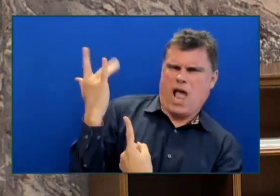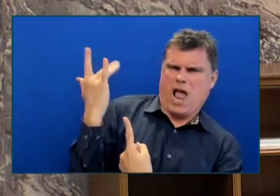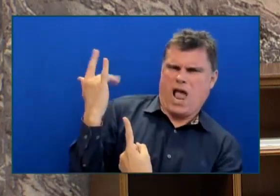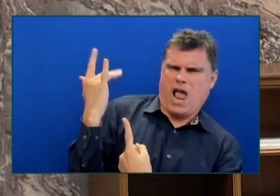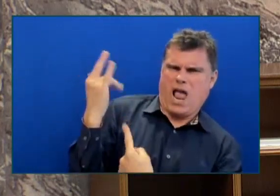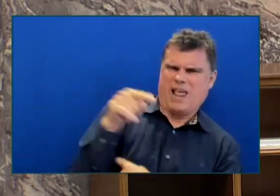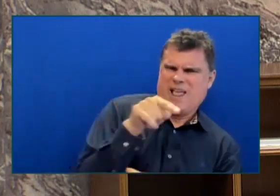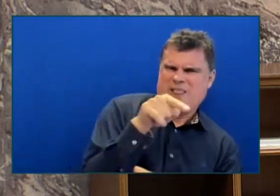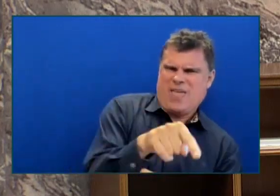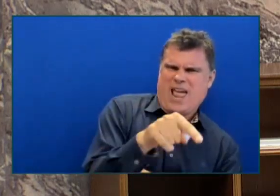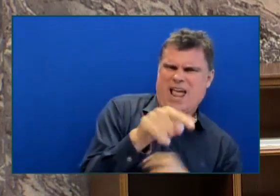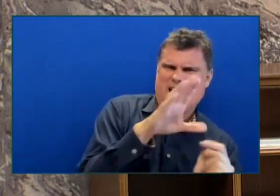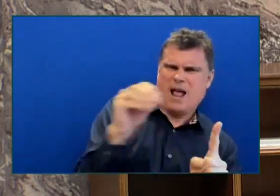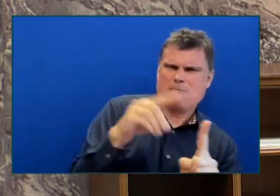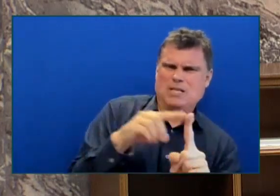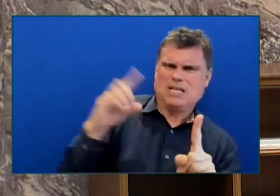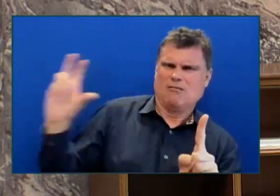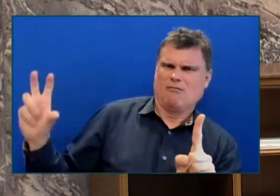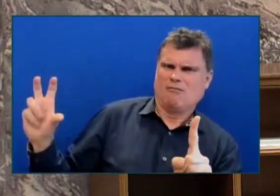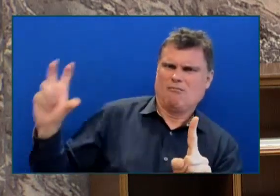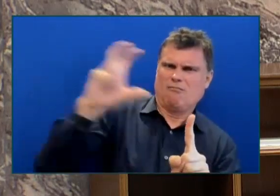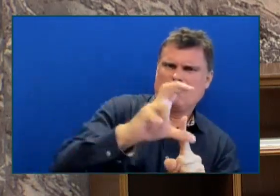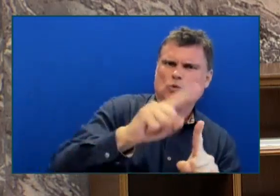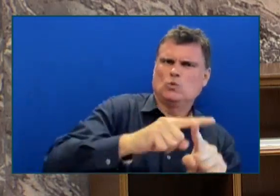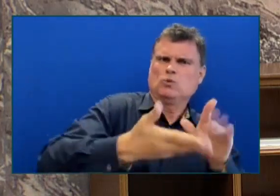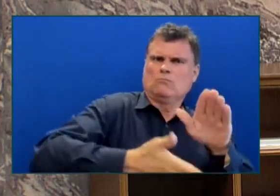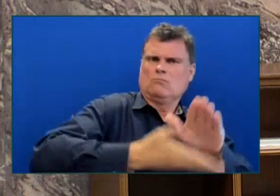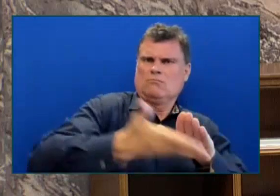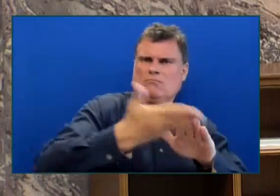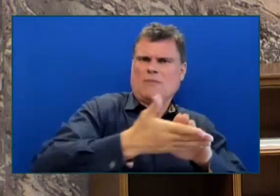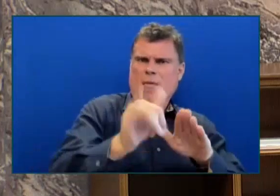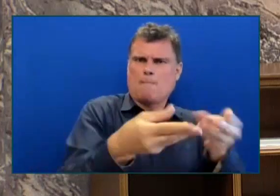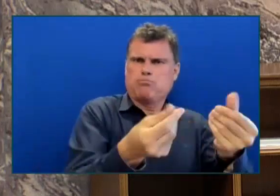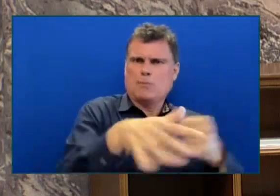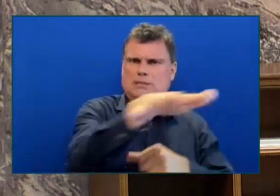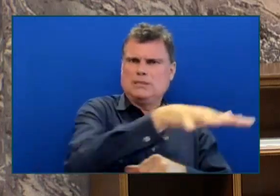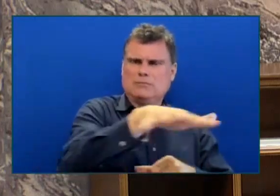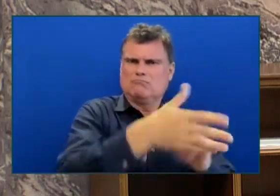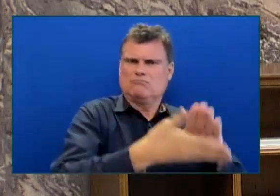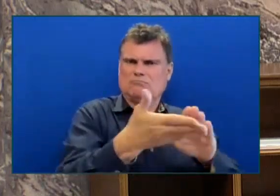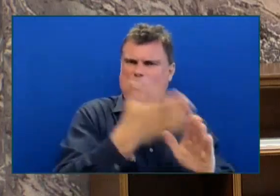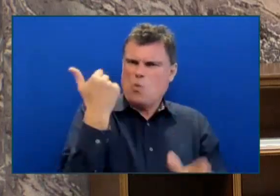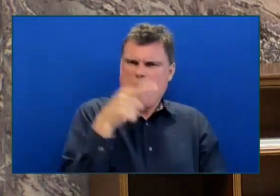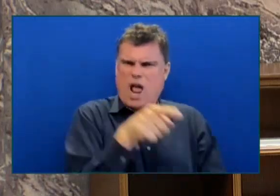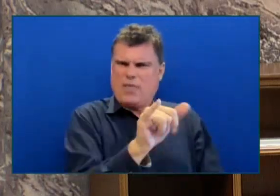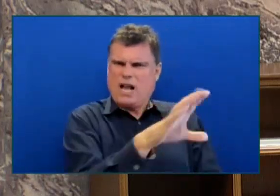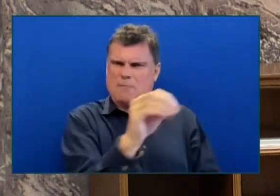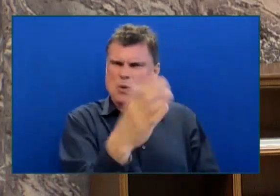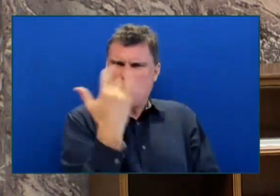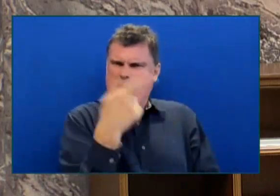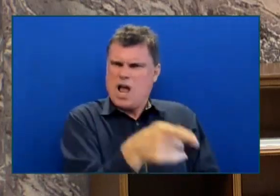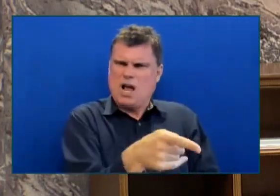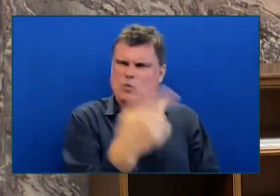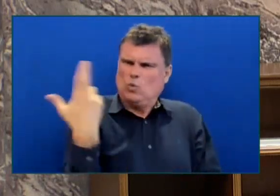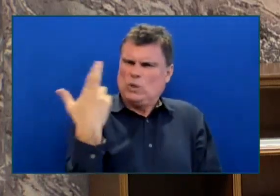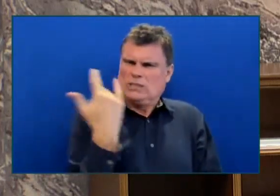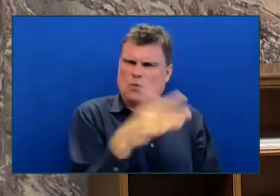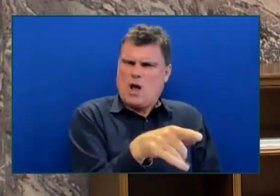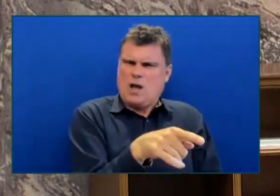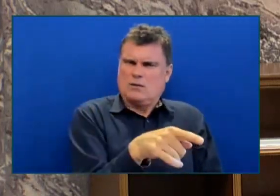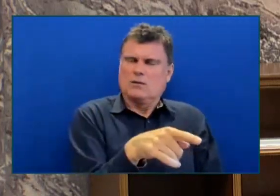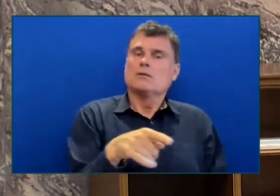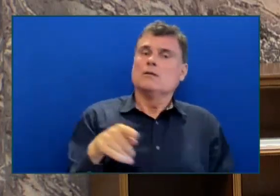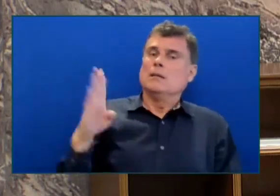quote. Mr. Speaker, while the Premier has been so deeply and personally involved in the purchase and operation agreements of these